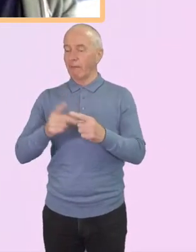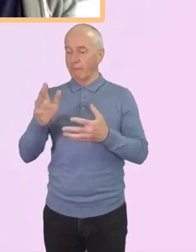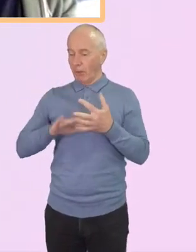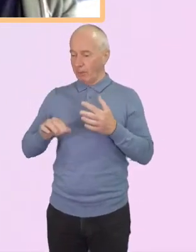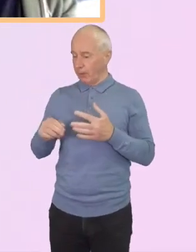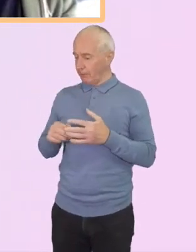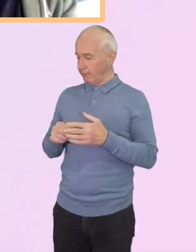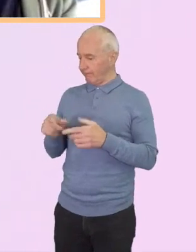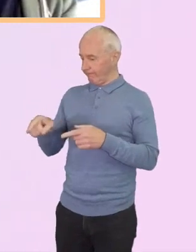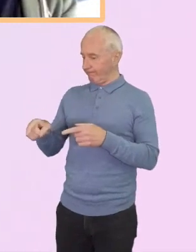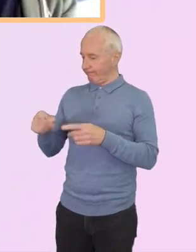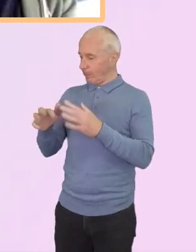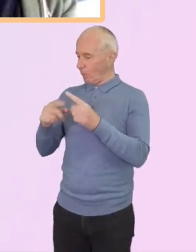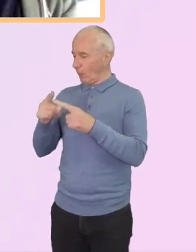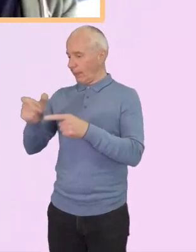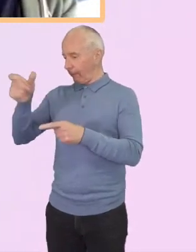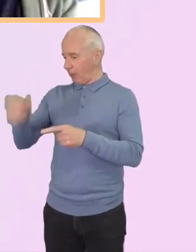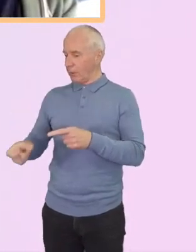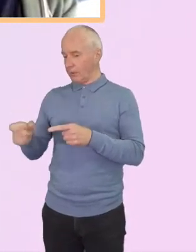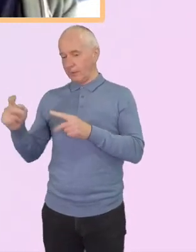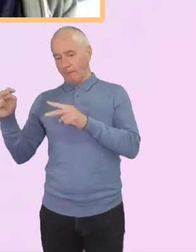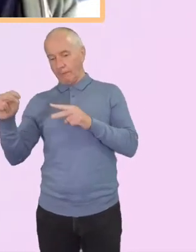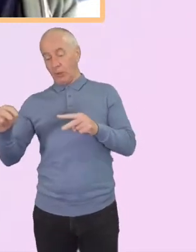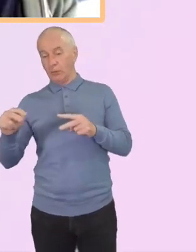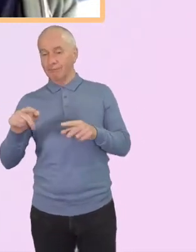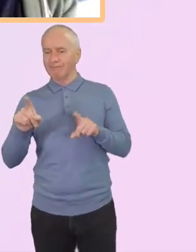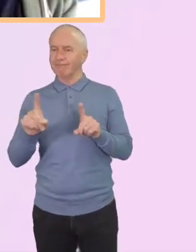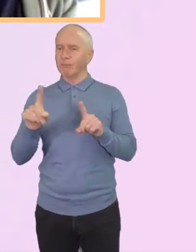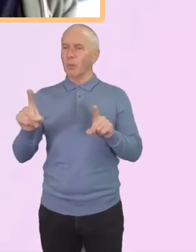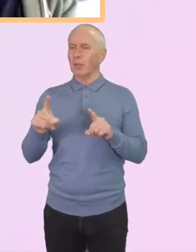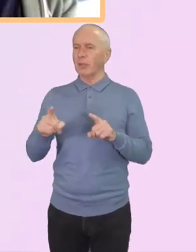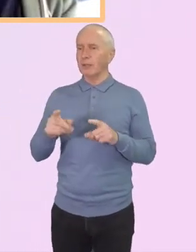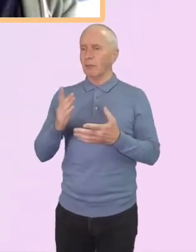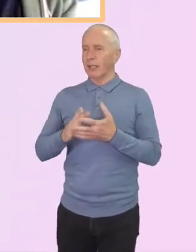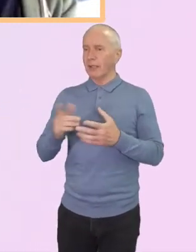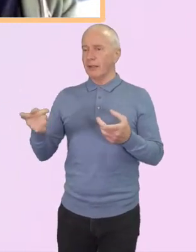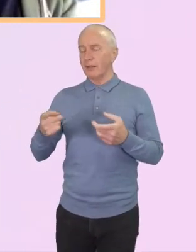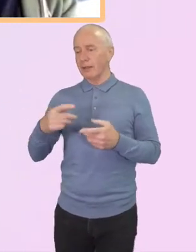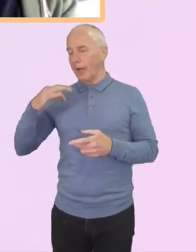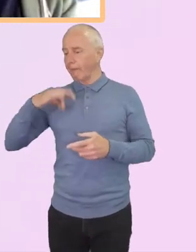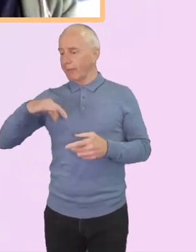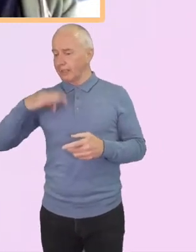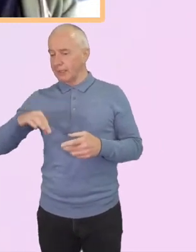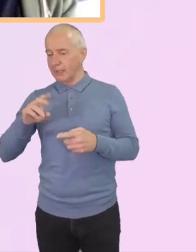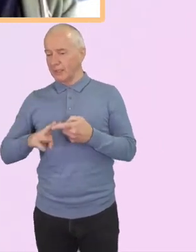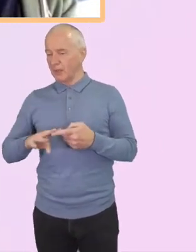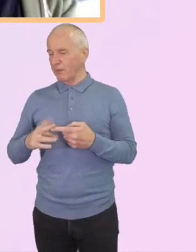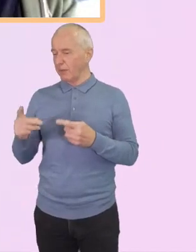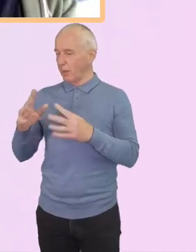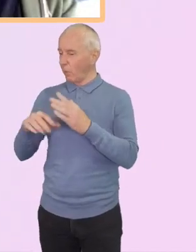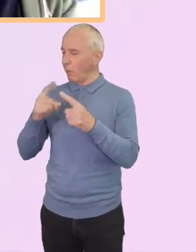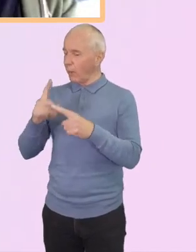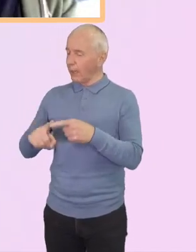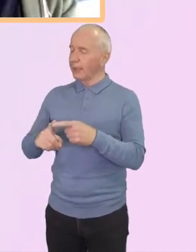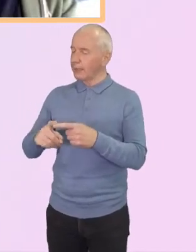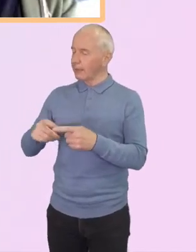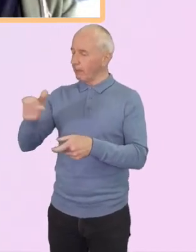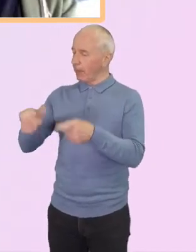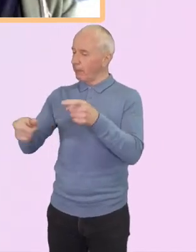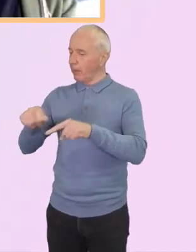view. White privilege describes the advantages of white people in society that others don't have.